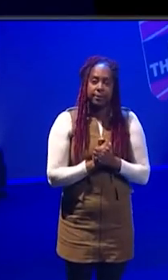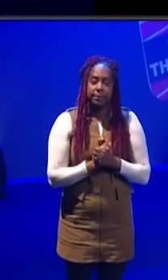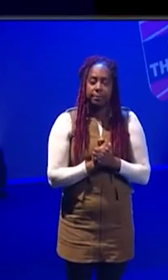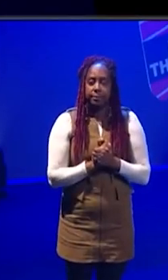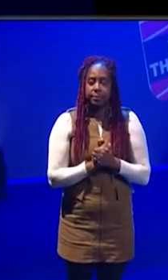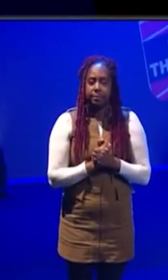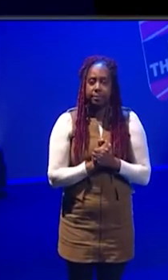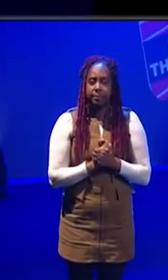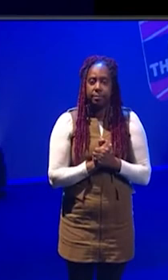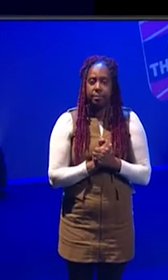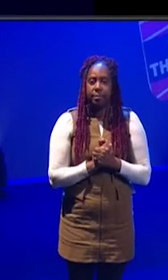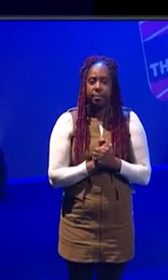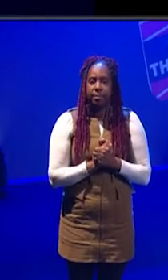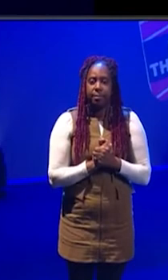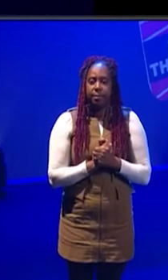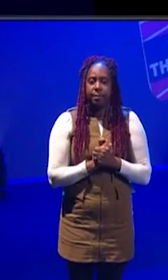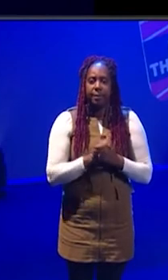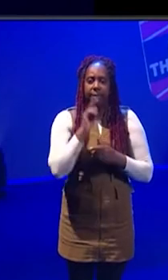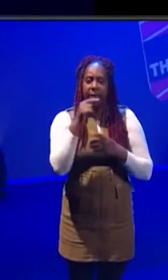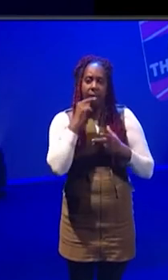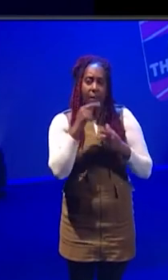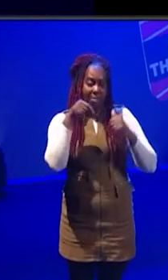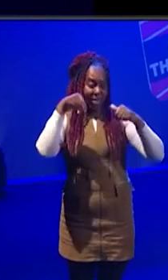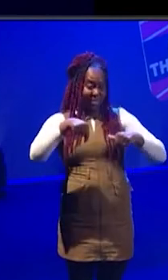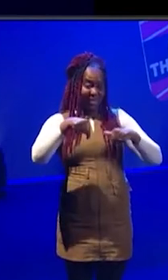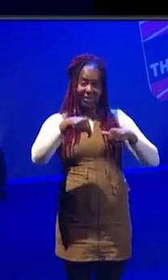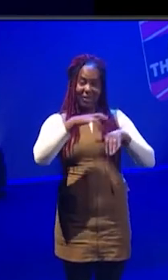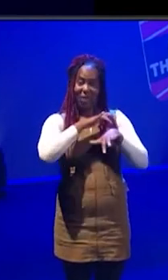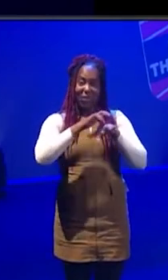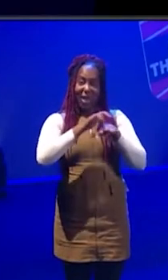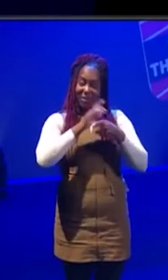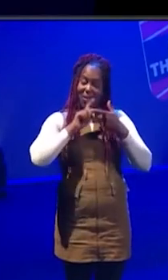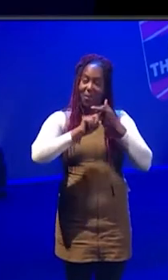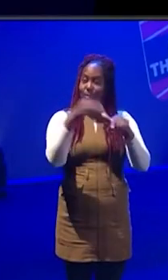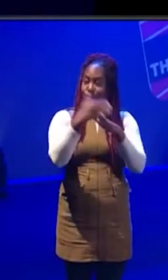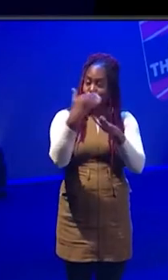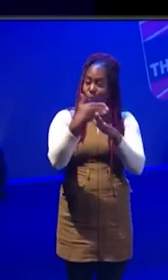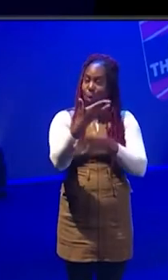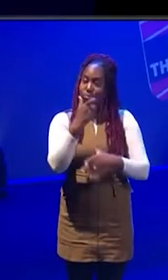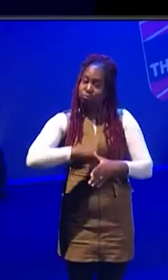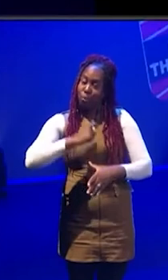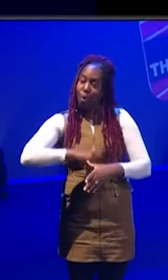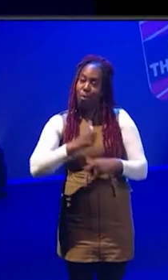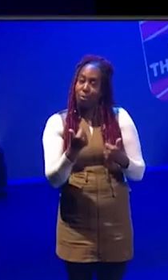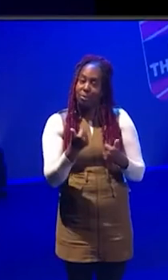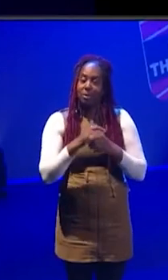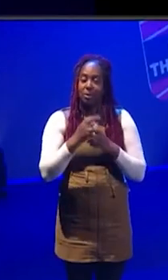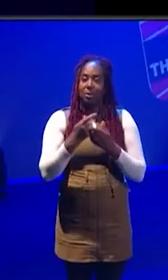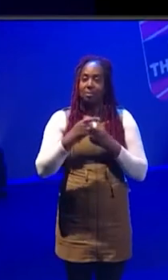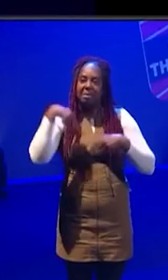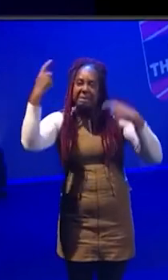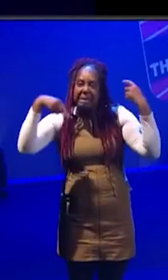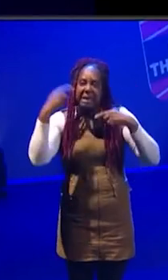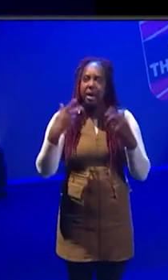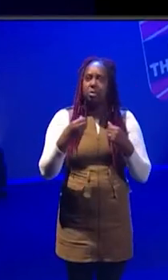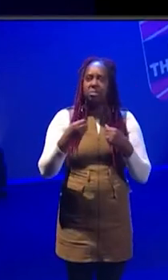So, certainly, there are institutions like this where there are permanent jobs. don't have permanent sound or lighting design. That's